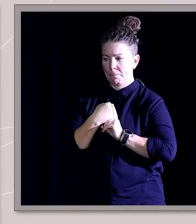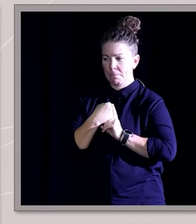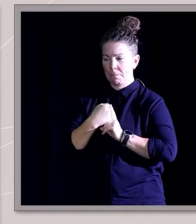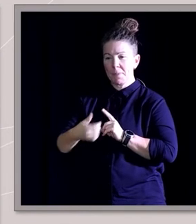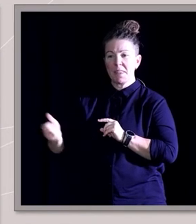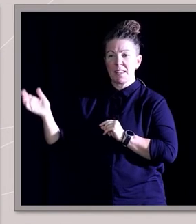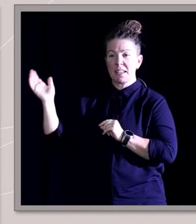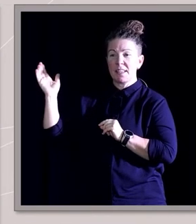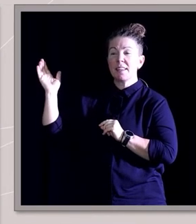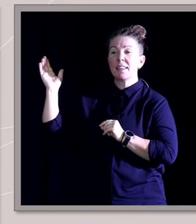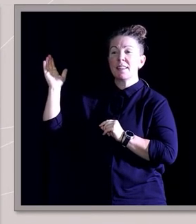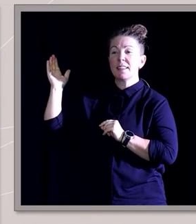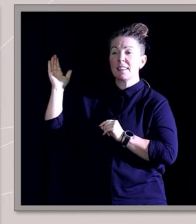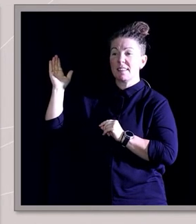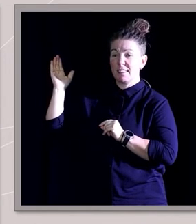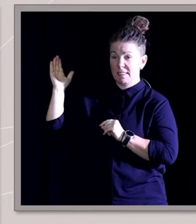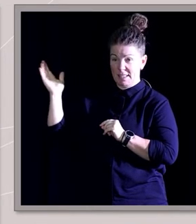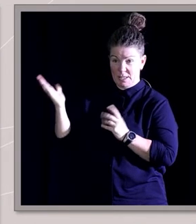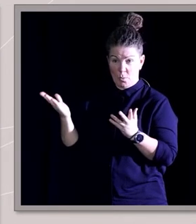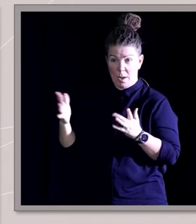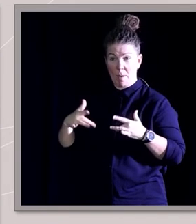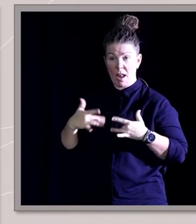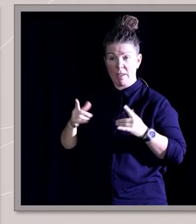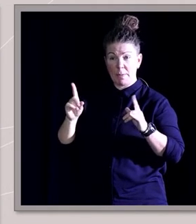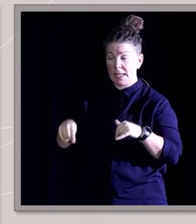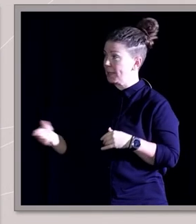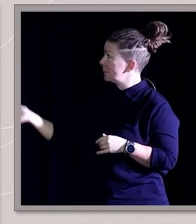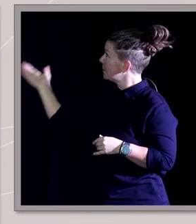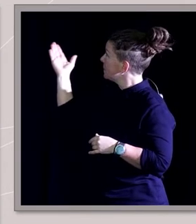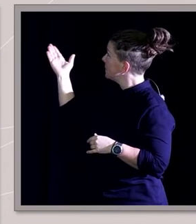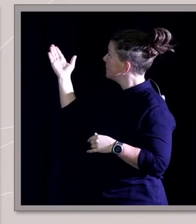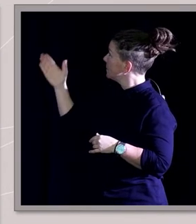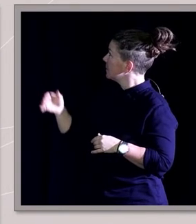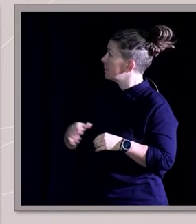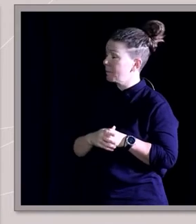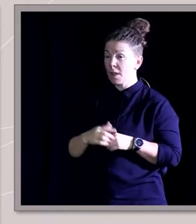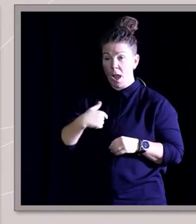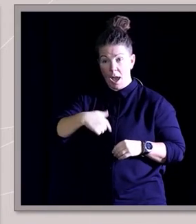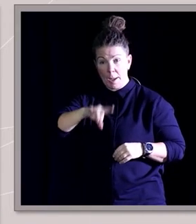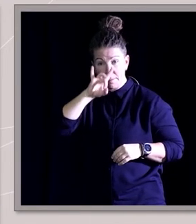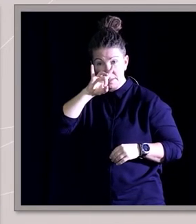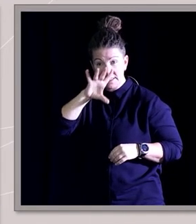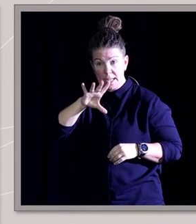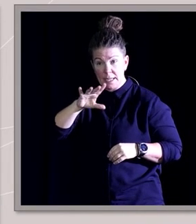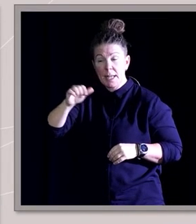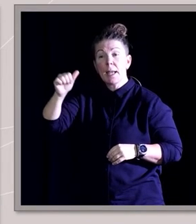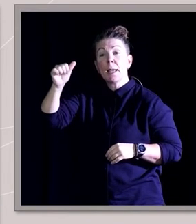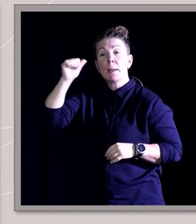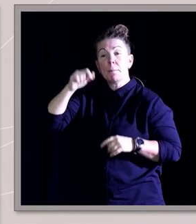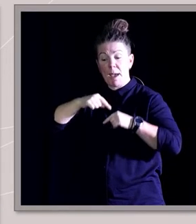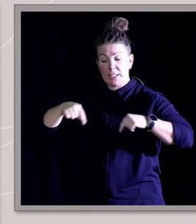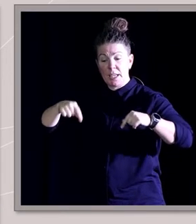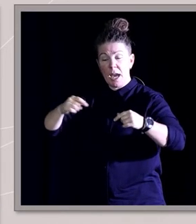more of a representation of where my life began. This is me, 10 years old, in a backyard baptism tank,